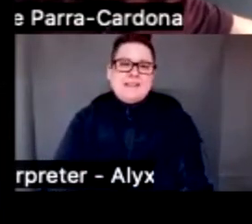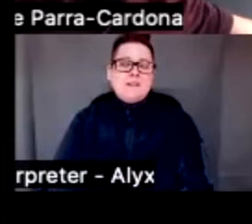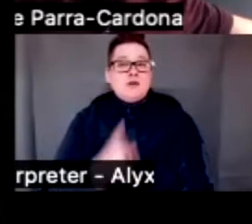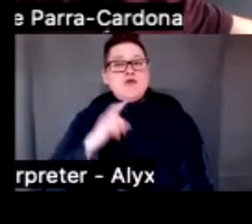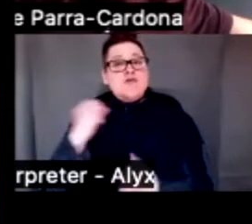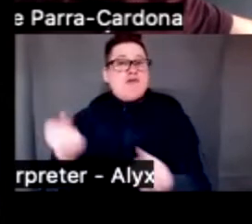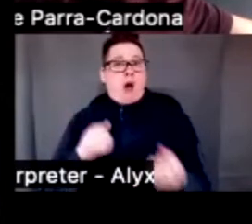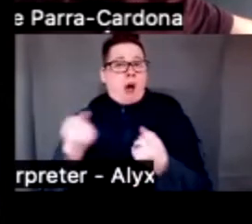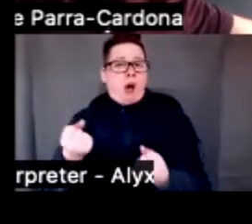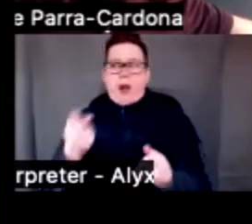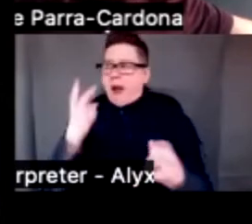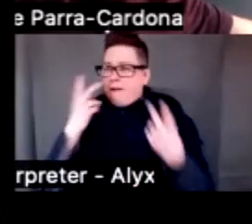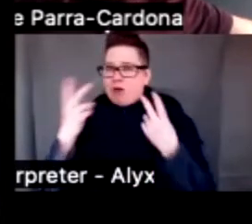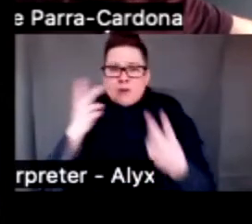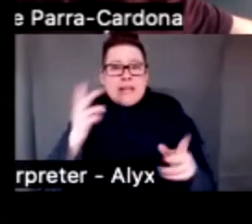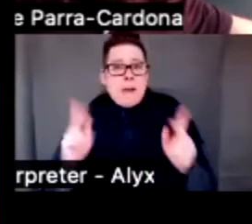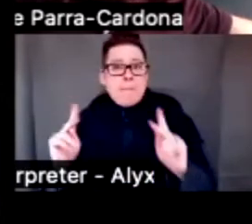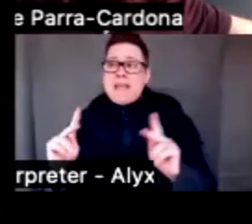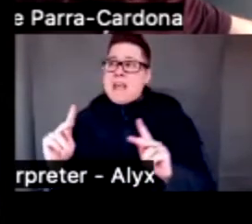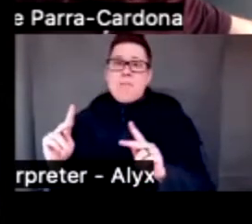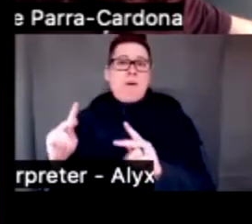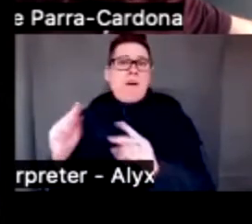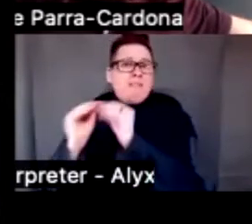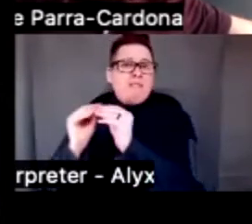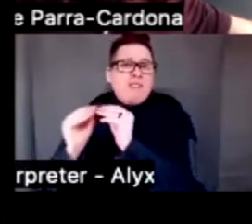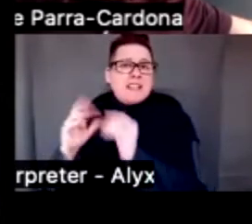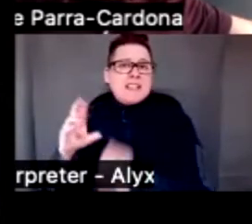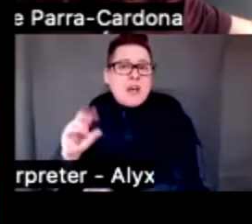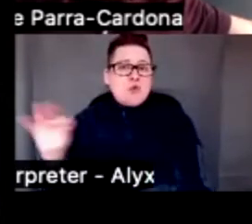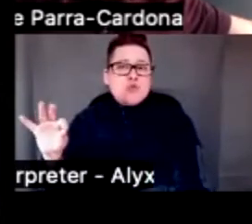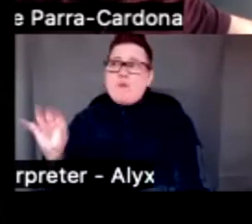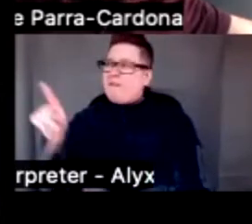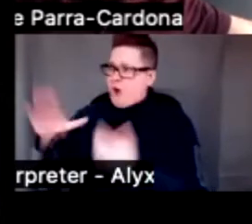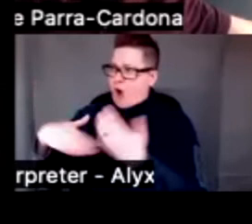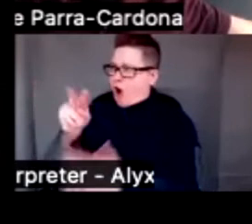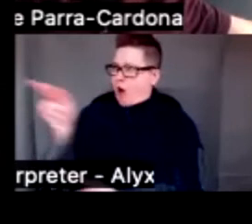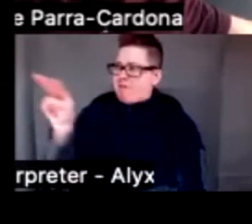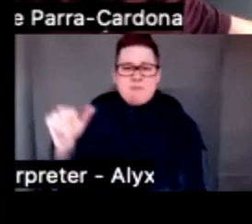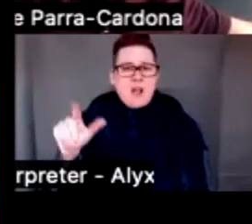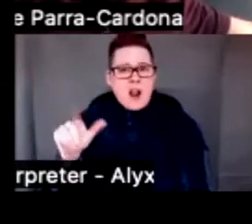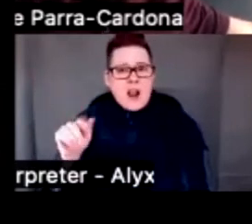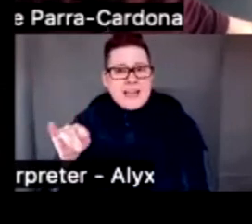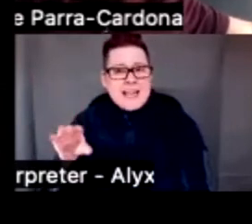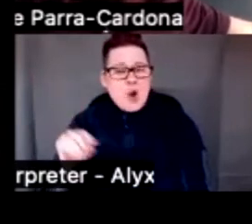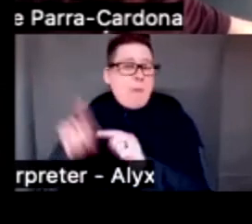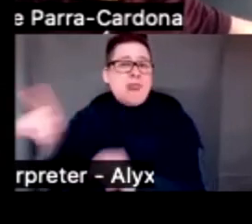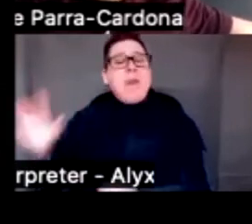around and you see the crews working on roof replacements, all Latinos. And they have the music and they're singing